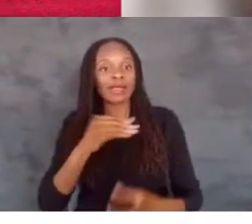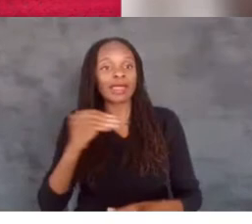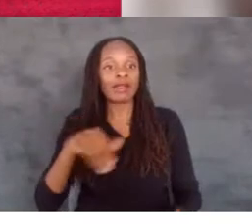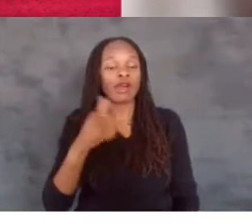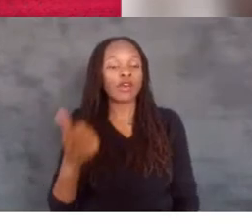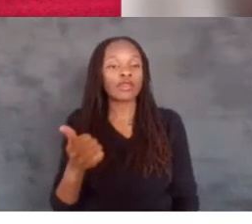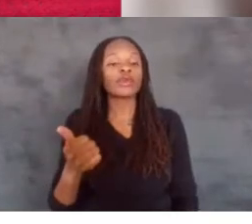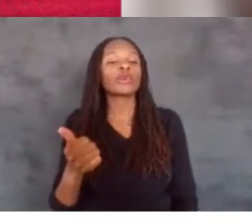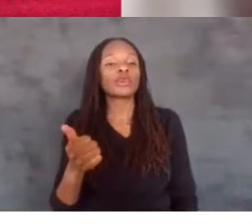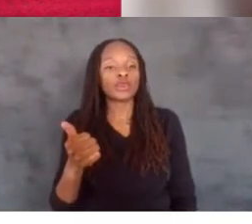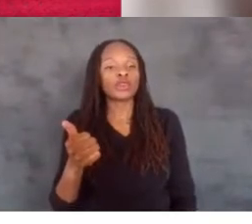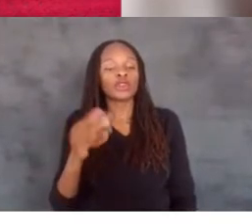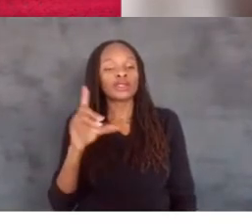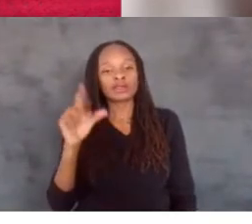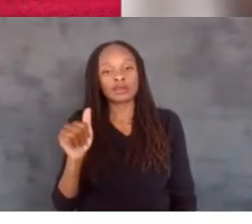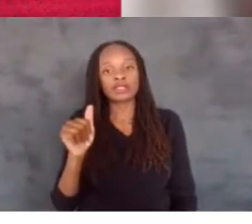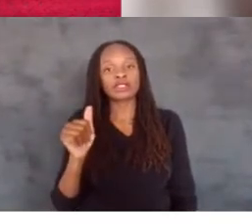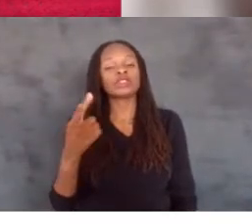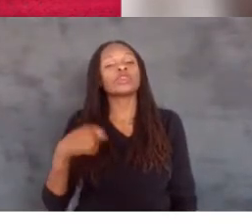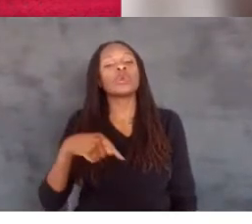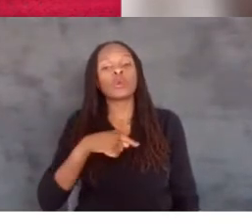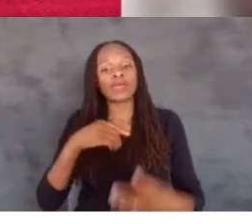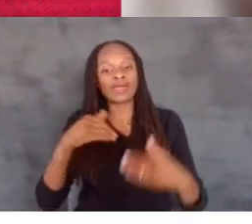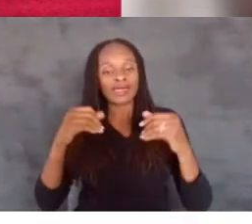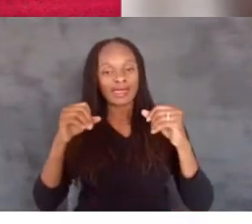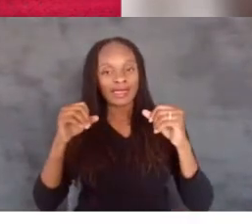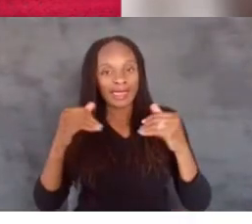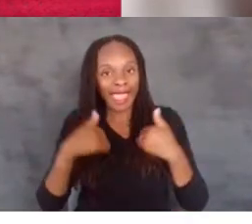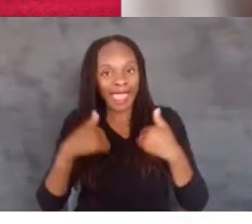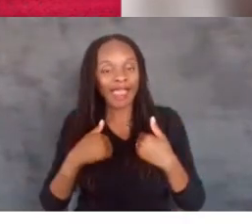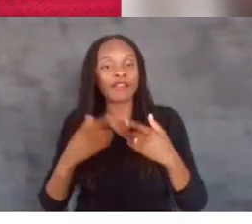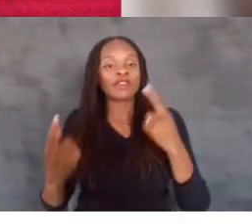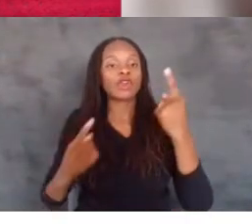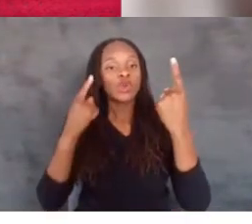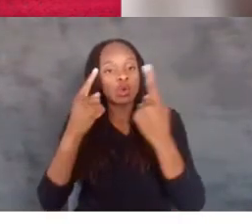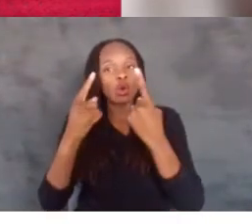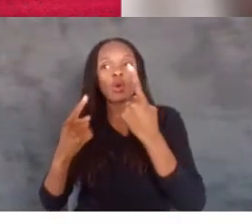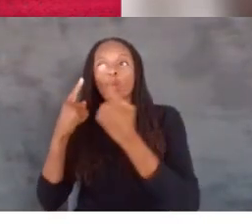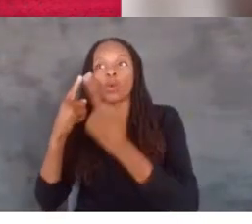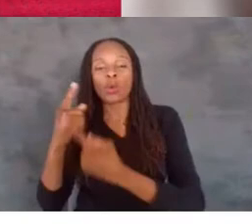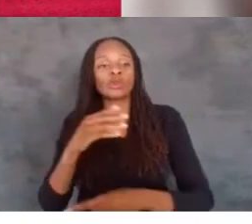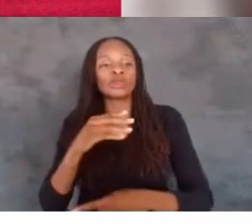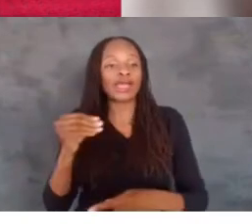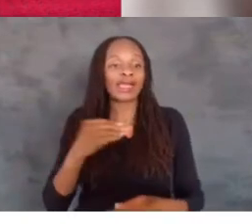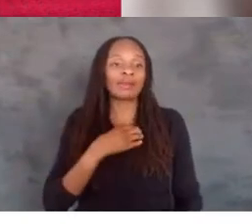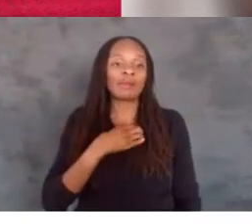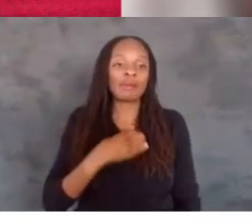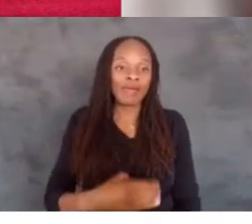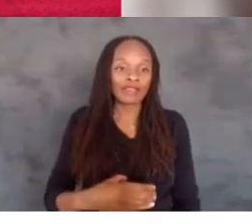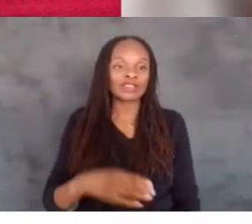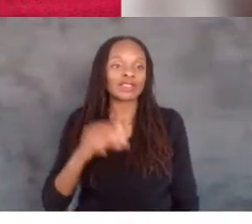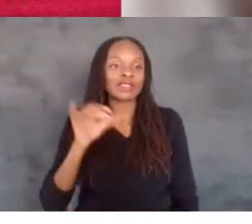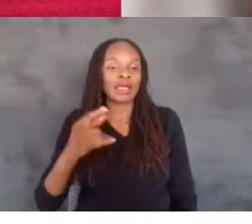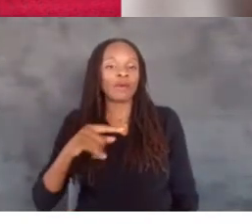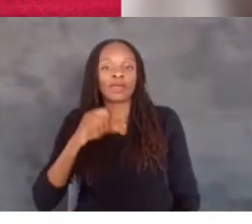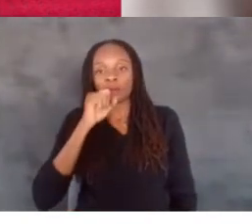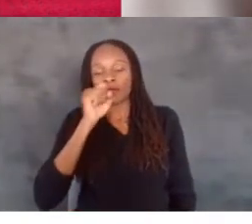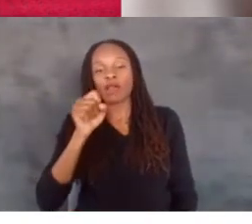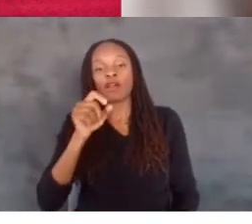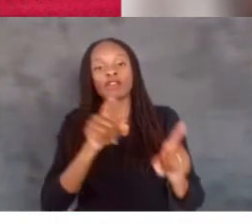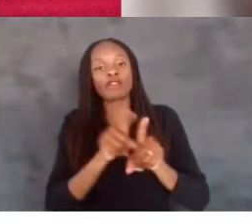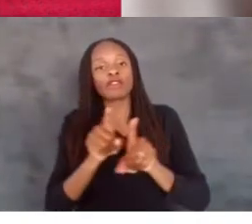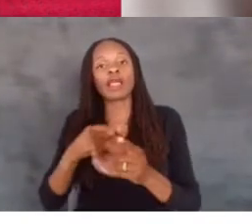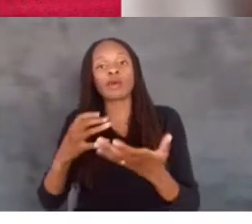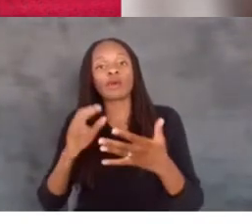but that we can like we have goals and passions and things we love, too. And I just wanted to